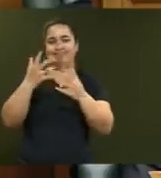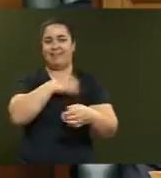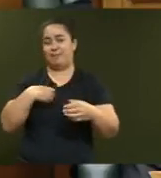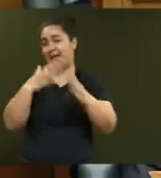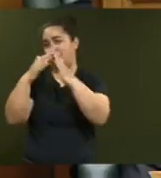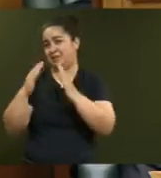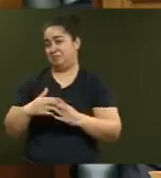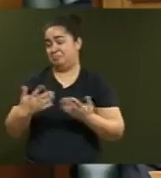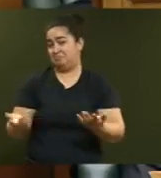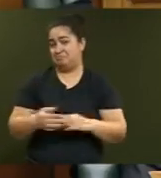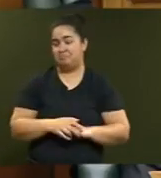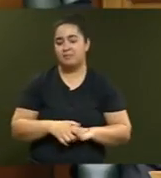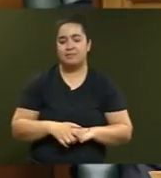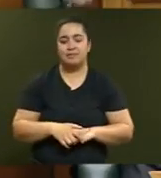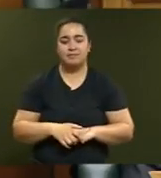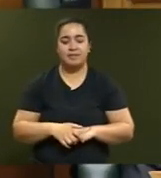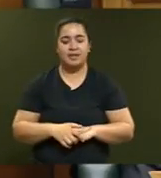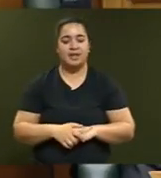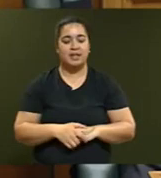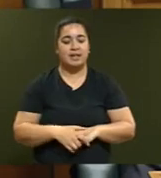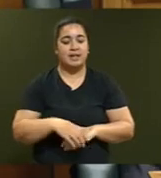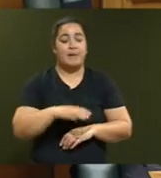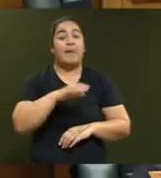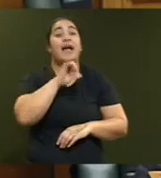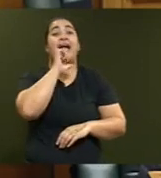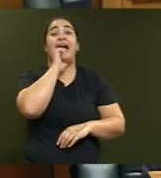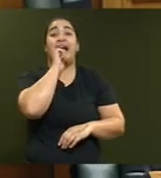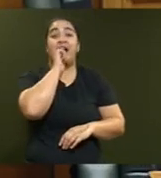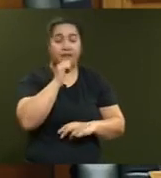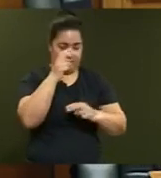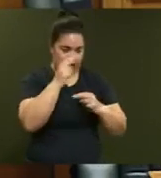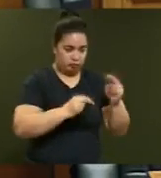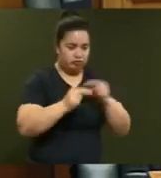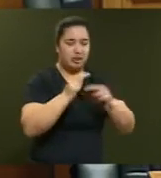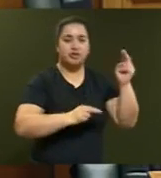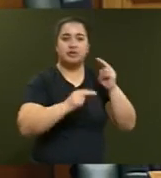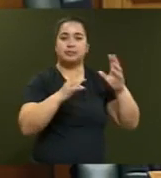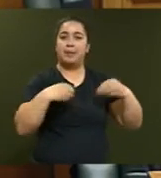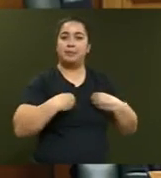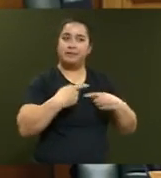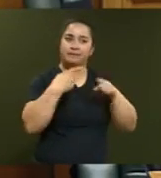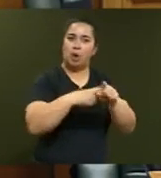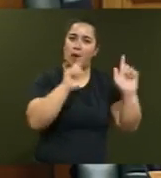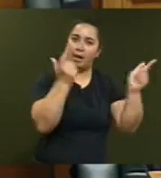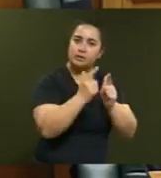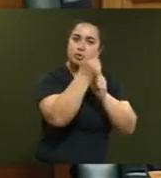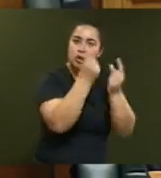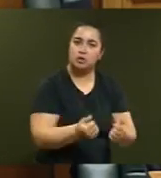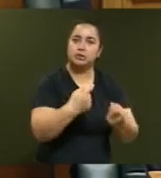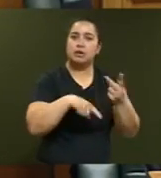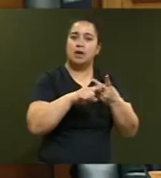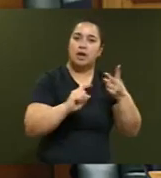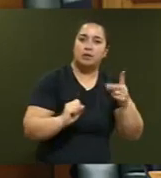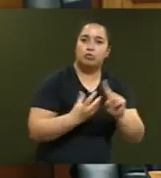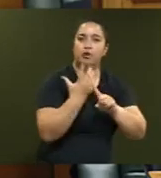If construction companies currently follow a, quote, least cost procurement model, end quote, Does his announcement yesterday